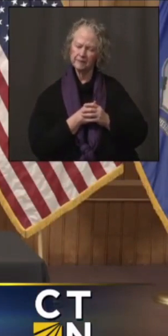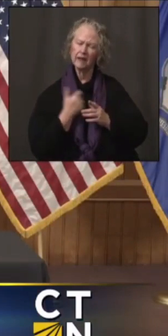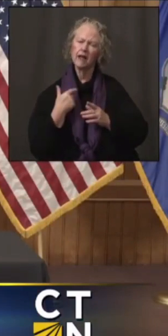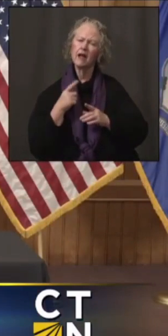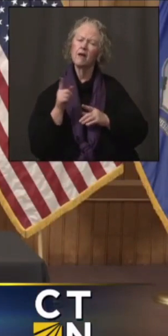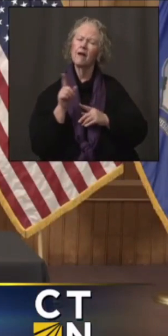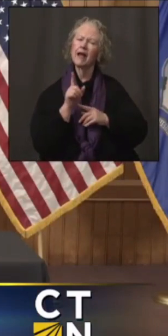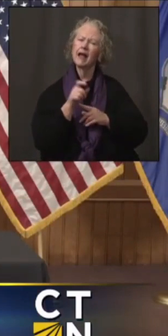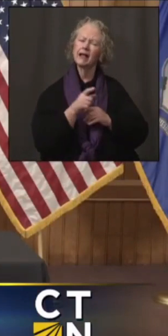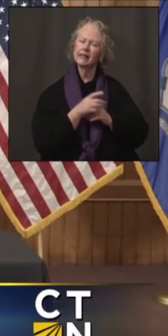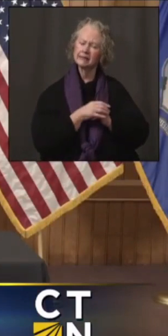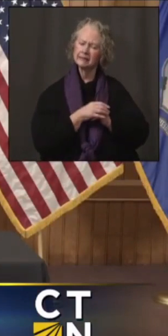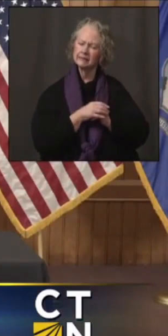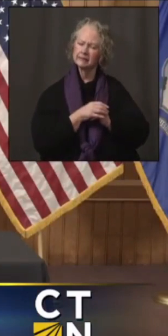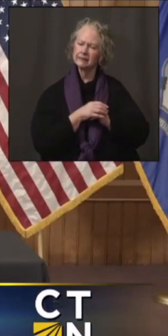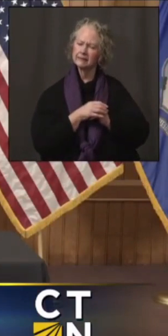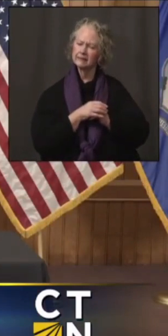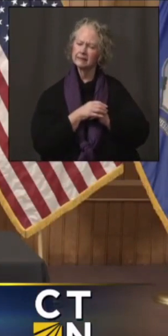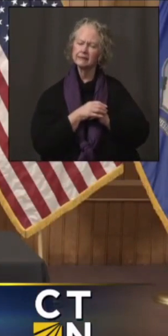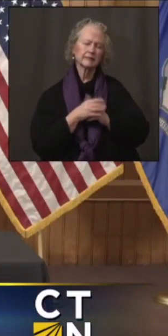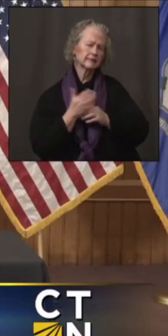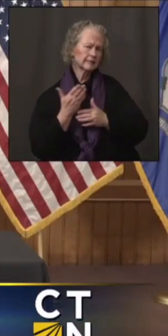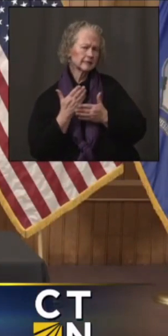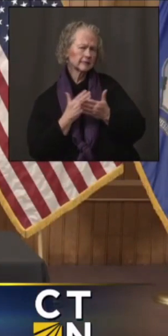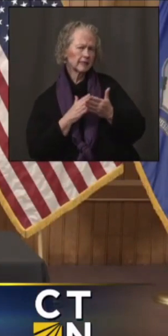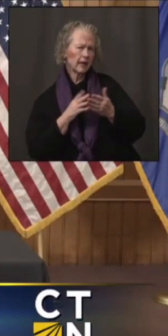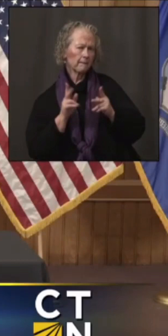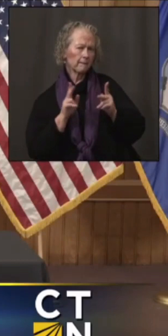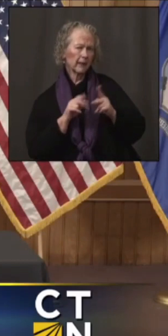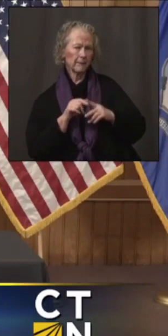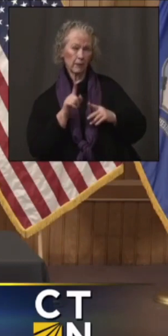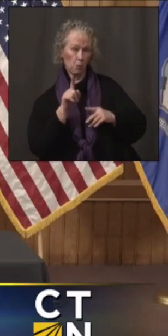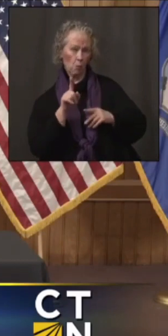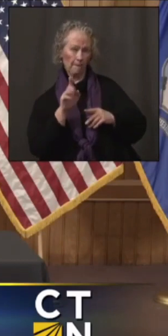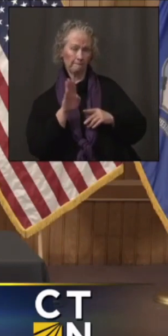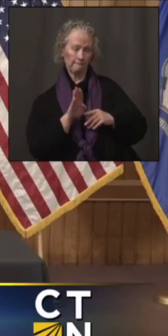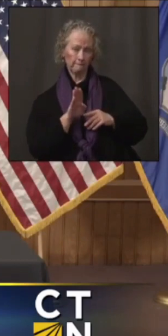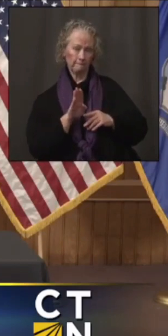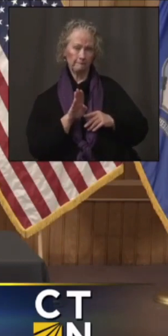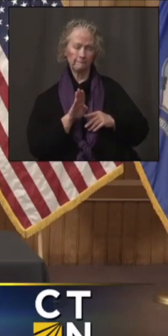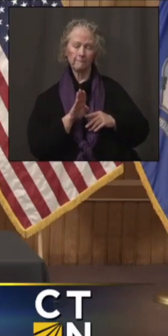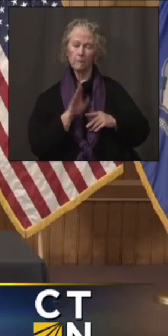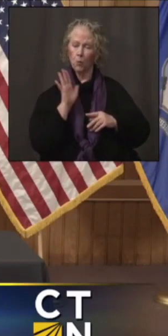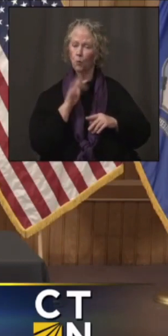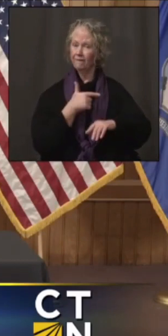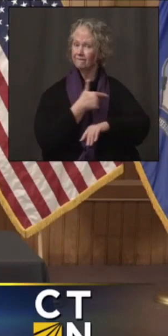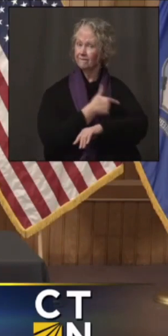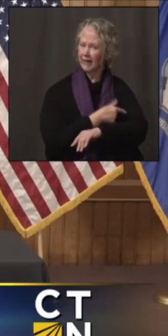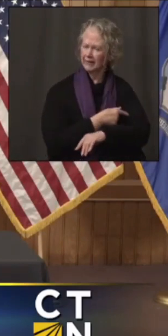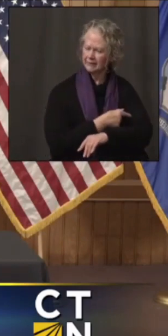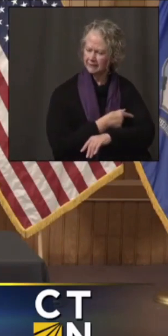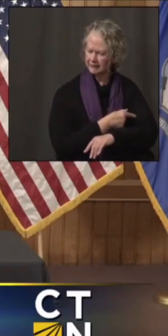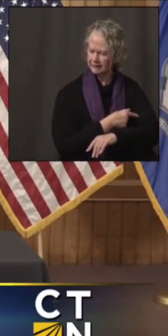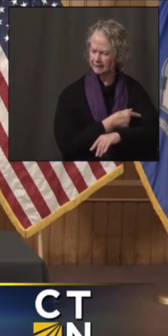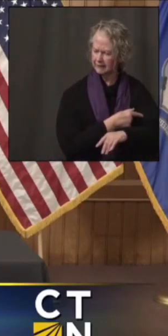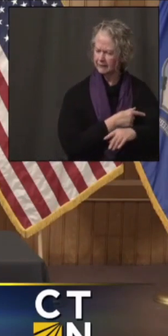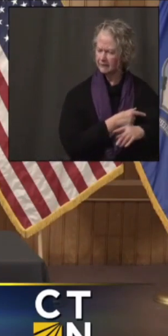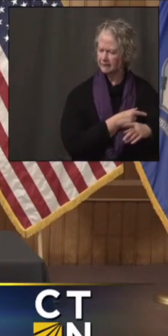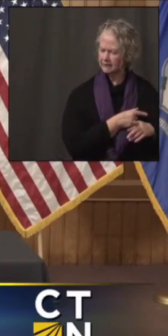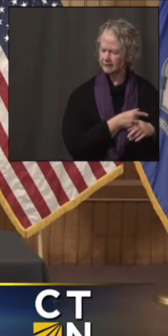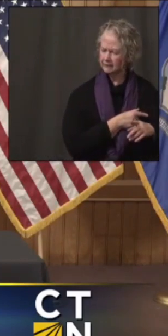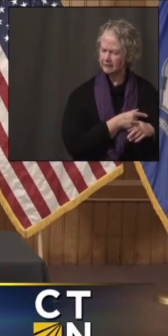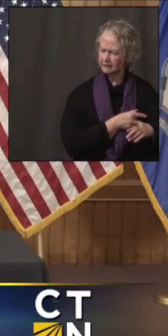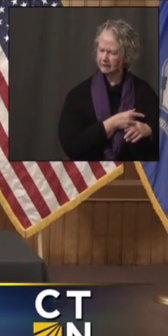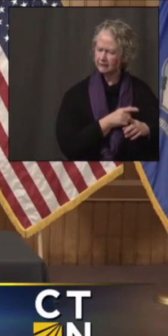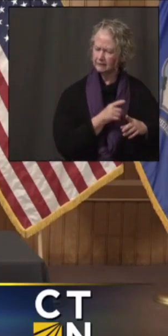you mentioned that, um, some people in phase 1b will be vaccinated first or the appointments will open to